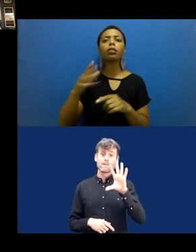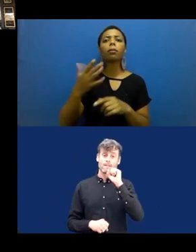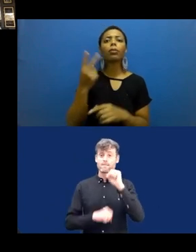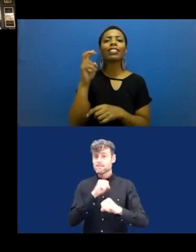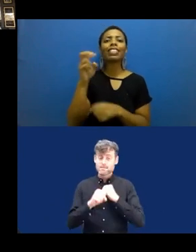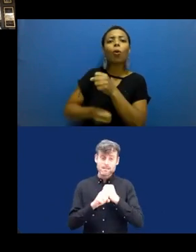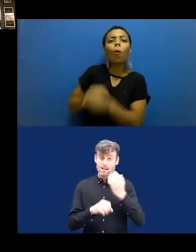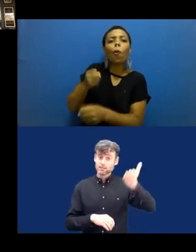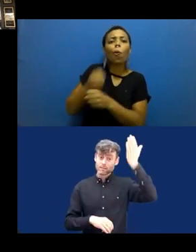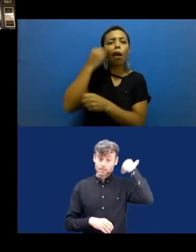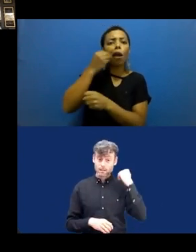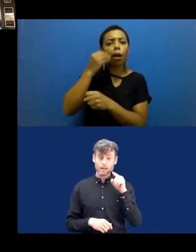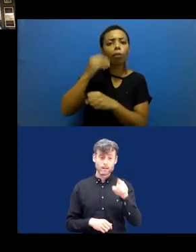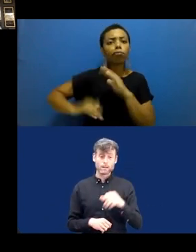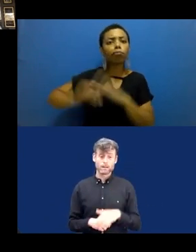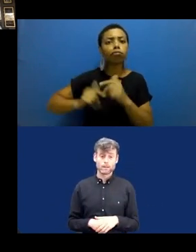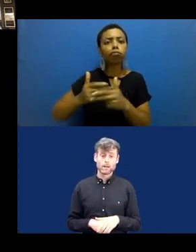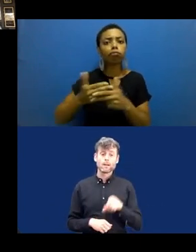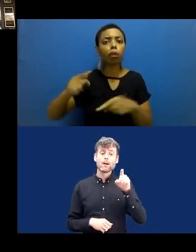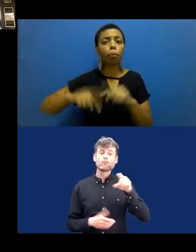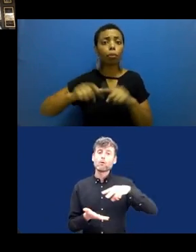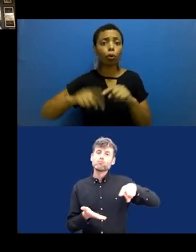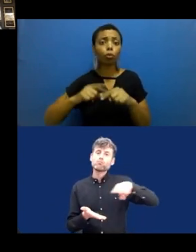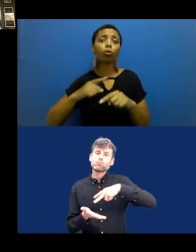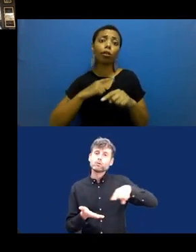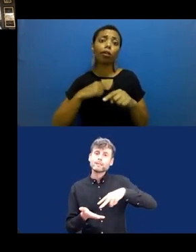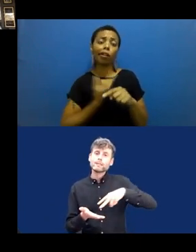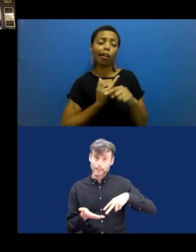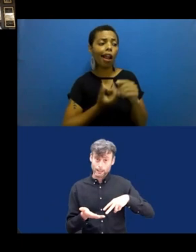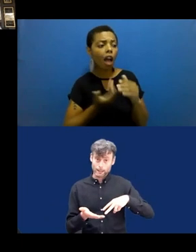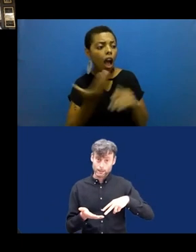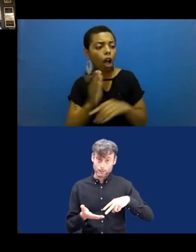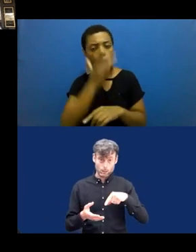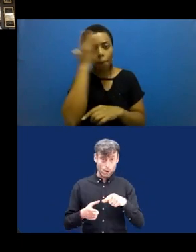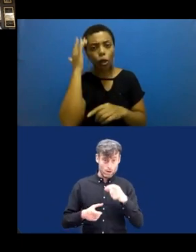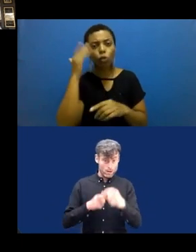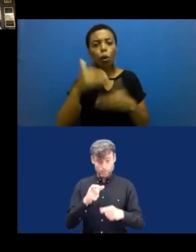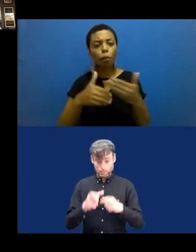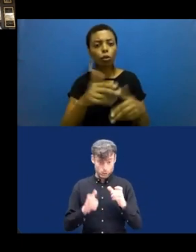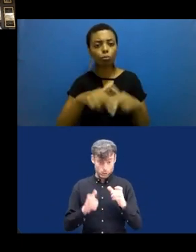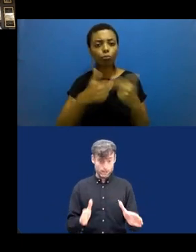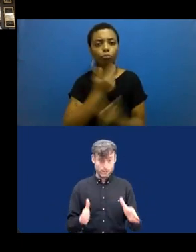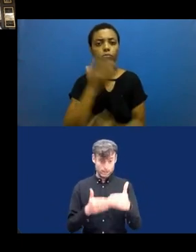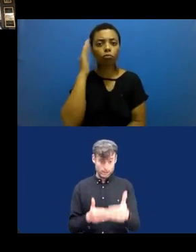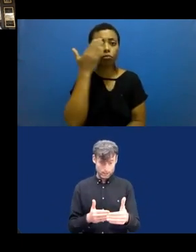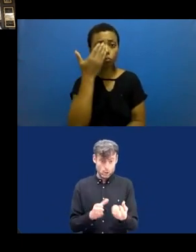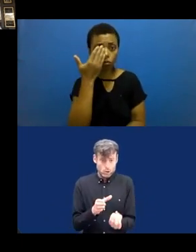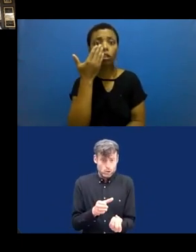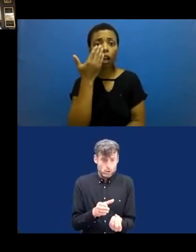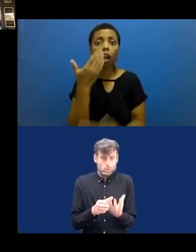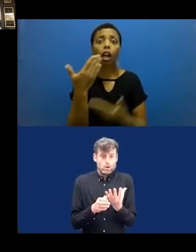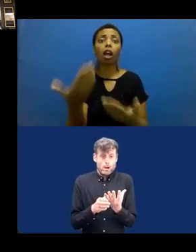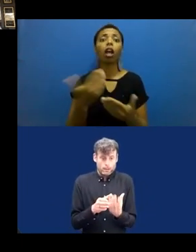auto-lecture, a reading machine for blind persons. The other two are Brypens, quite innovative at the time they were